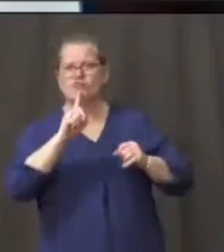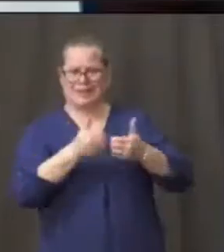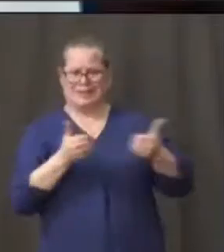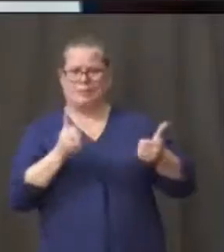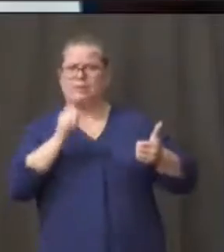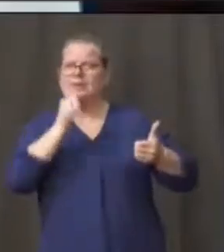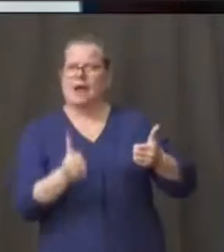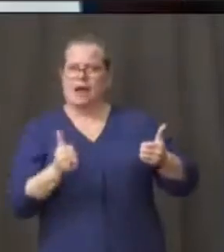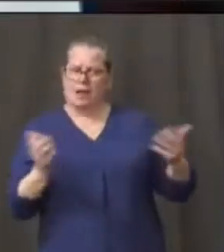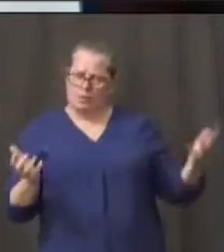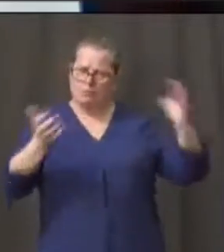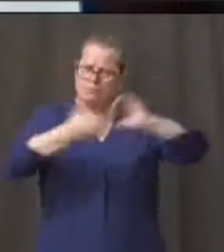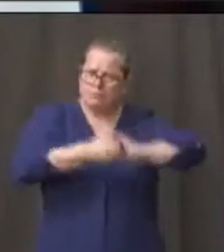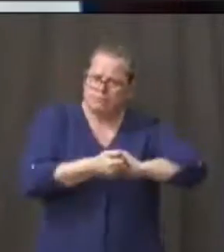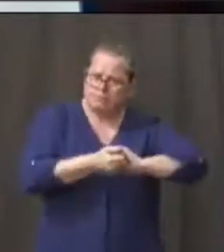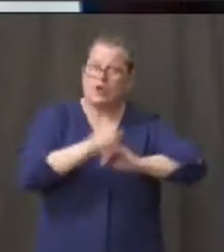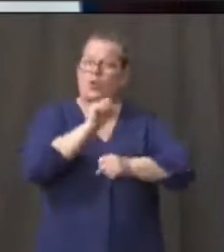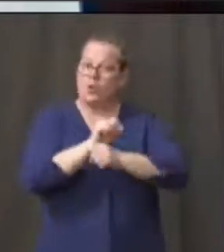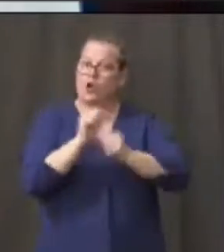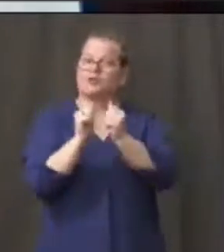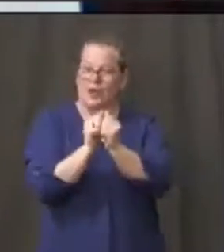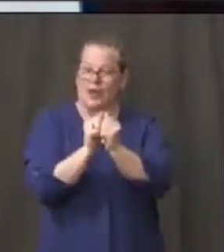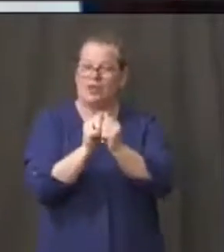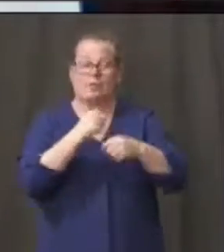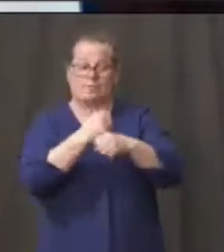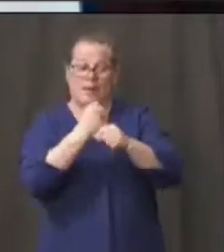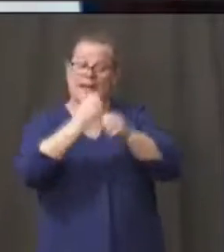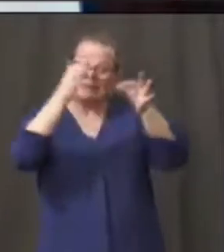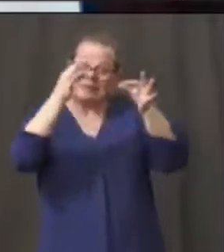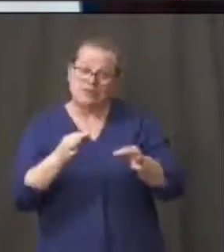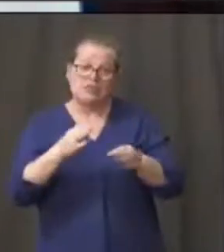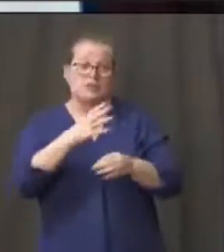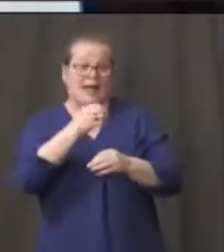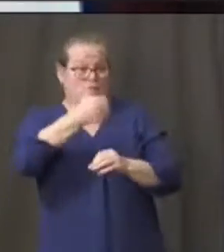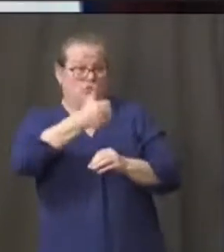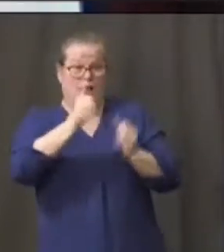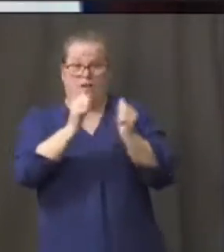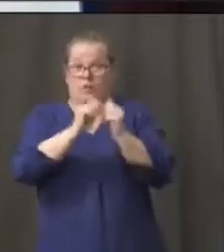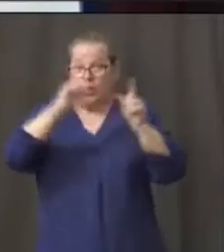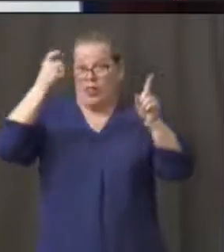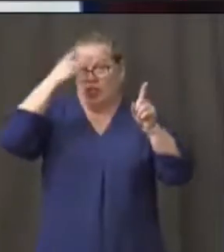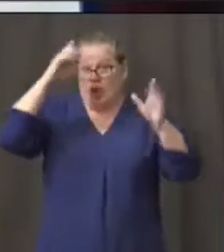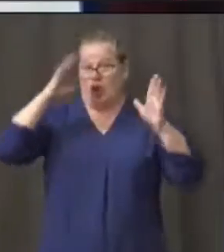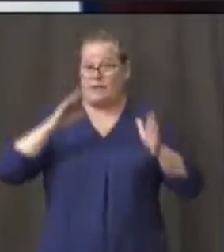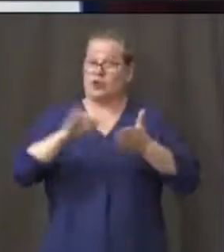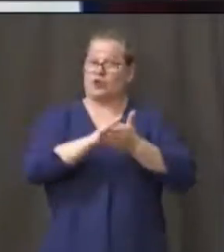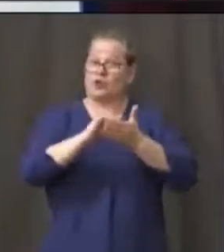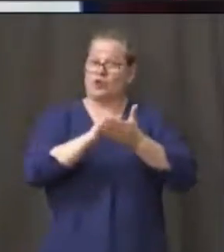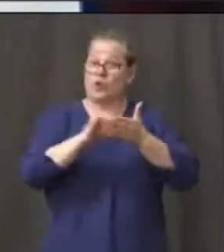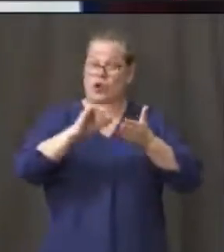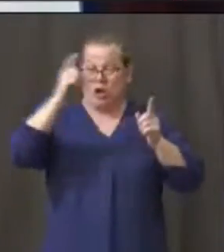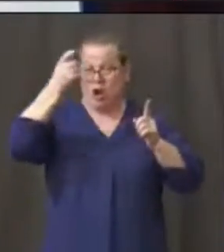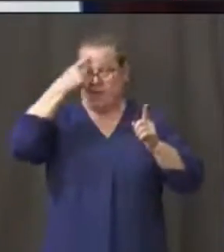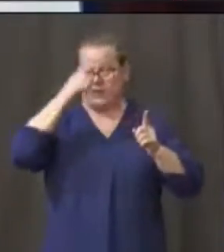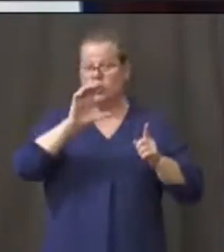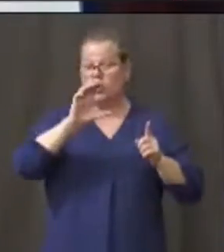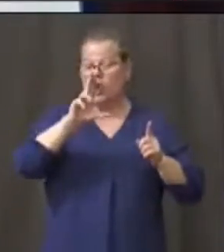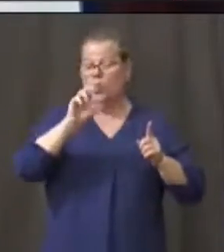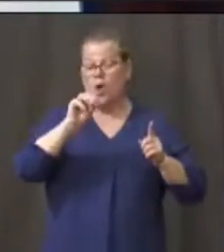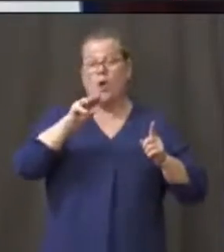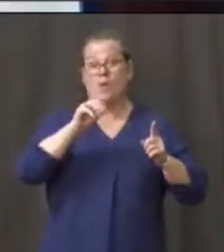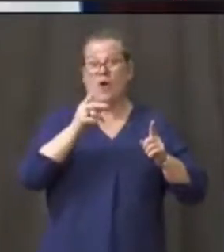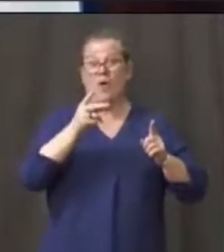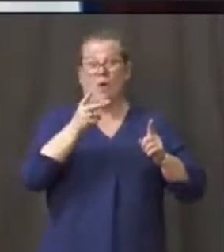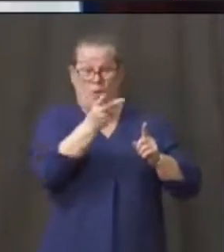in touch. We've been working together in the decisions that you're making with Governor Cuomo on a basis of really looking at this